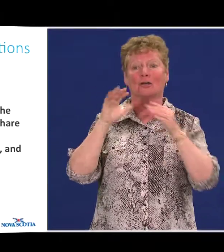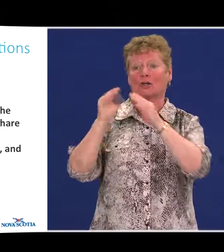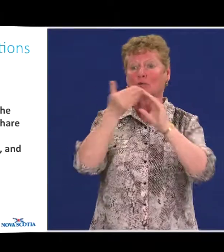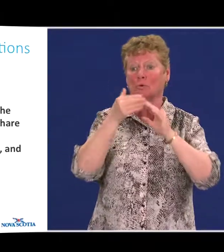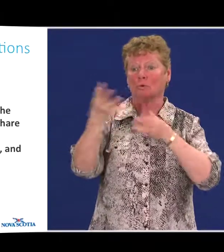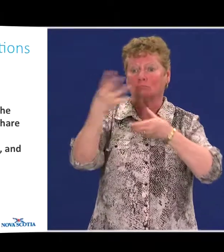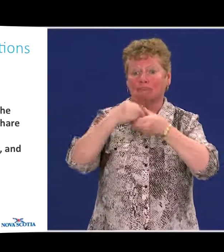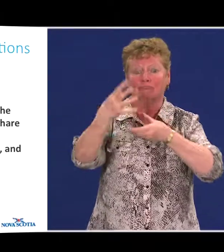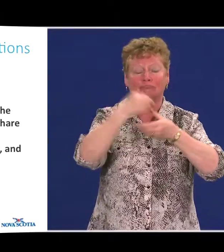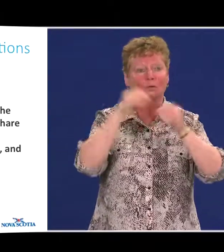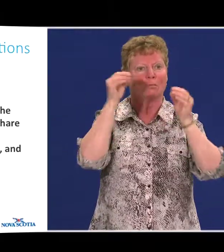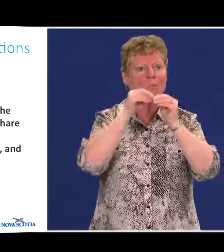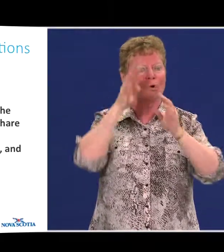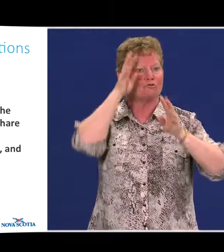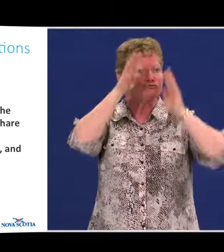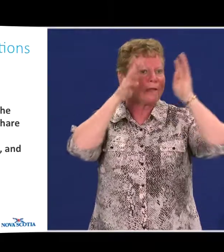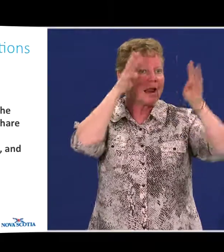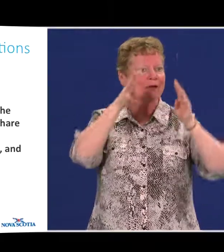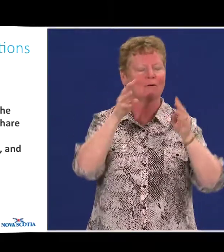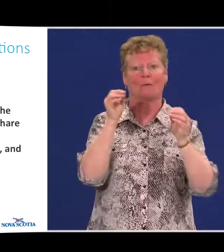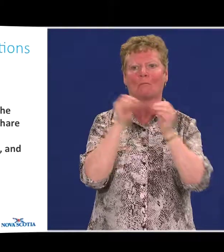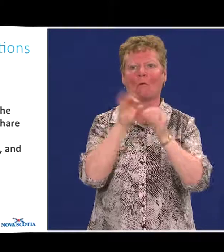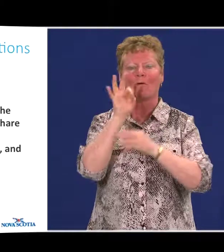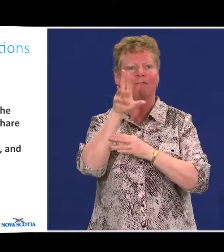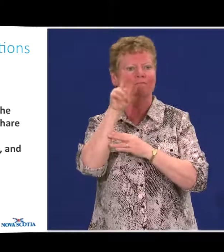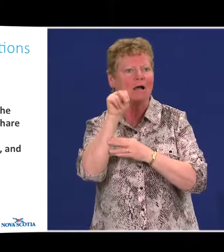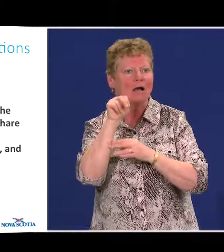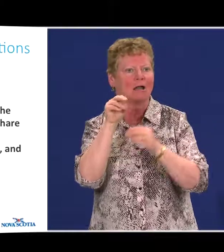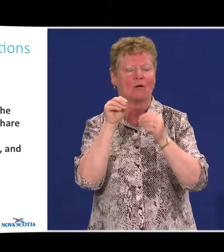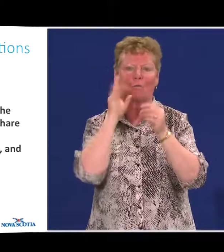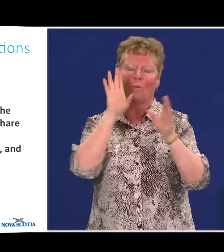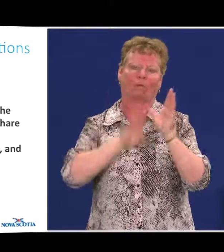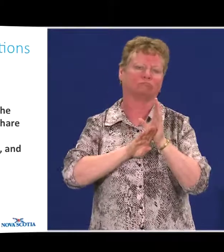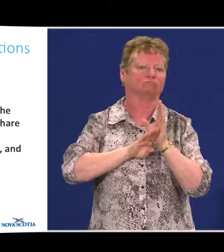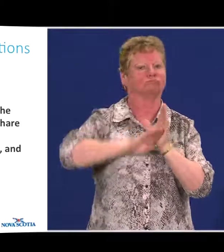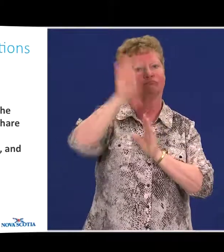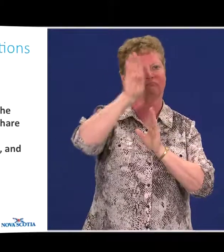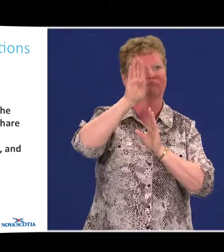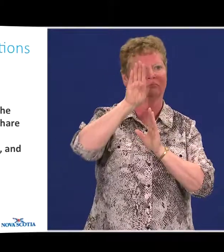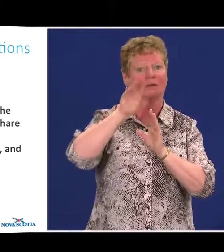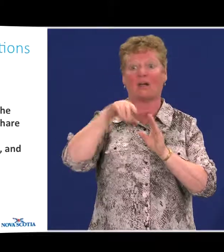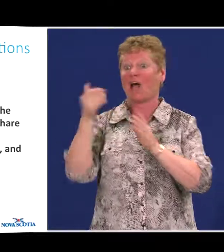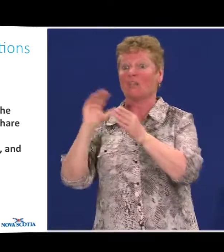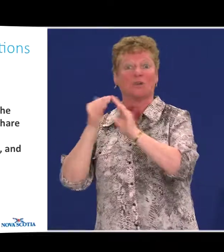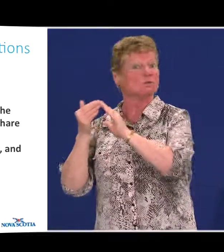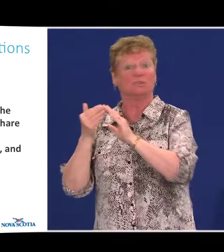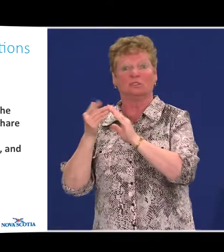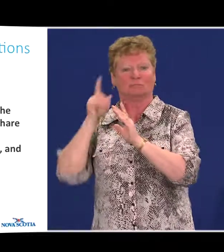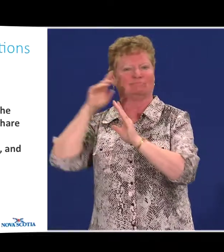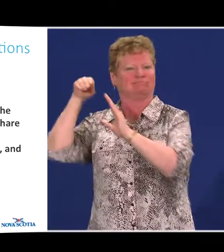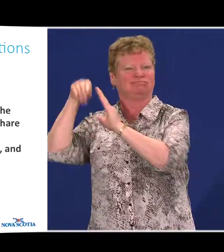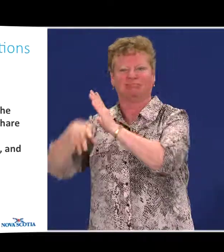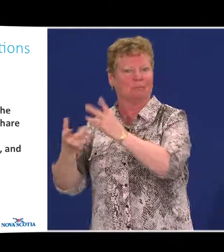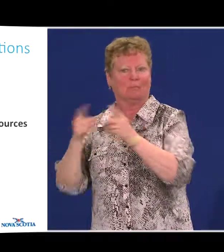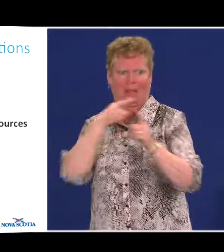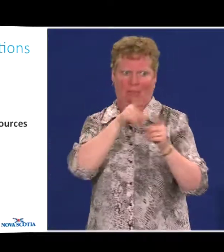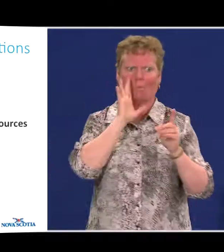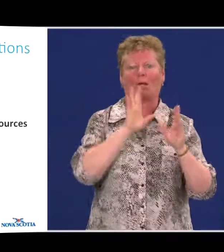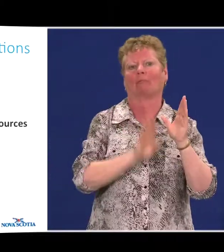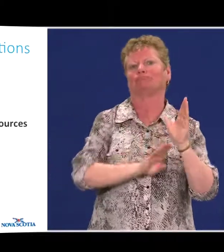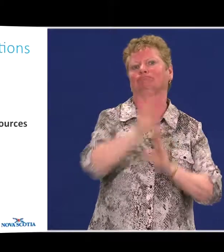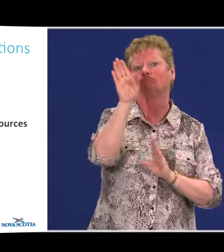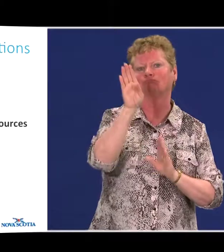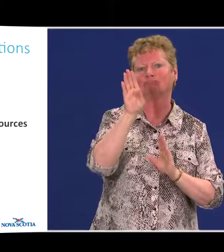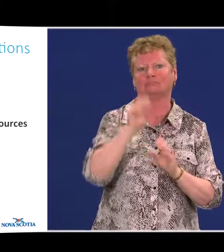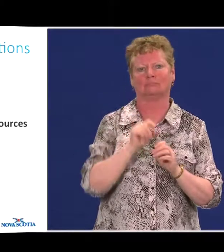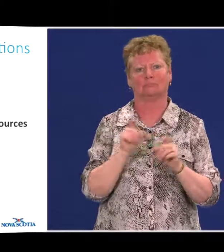more creative, fun, and prosperous than undeveloped communities. They